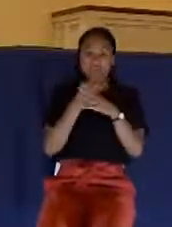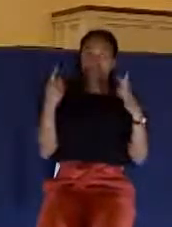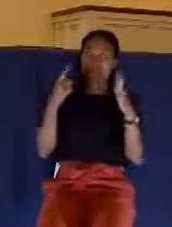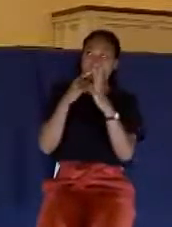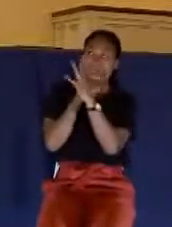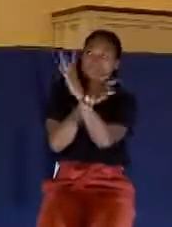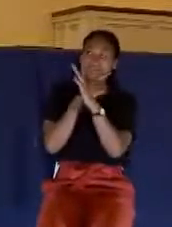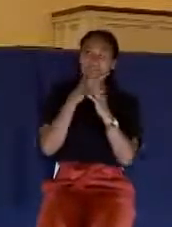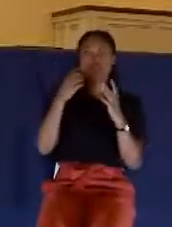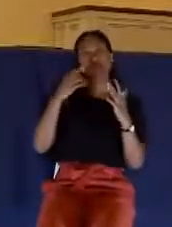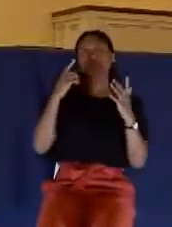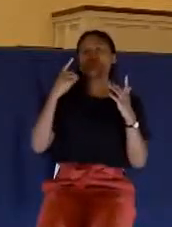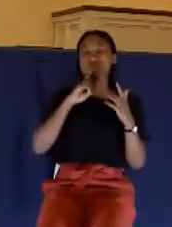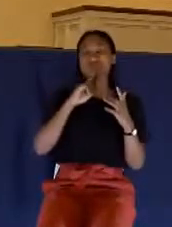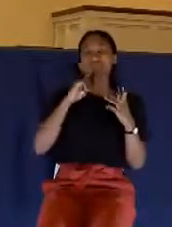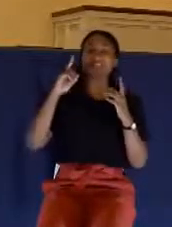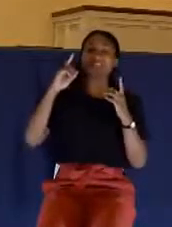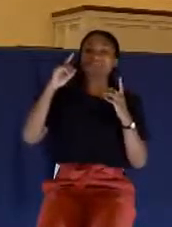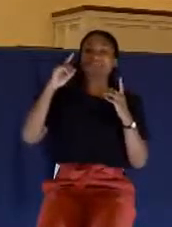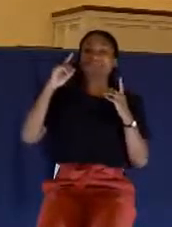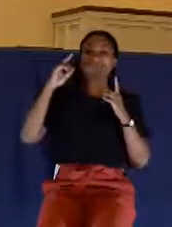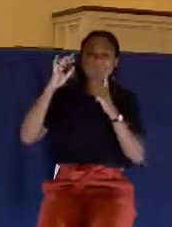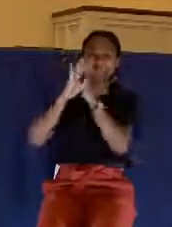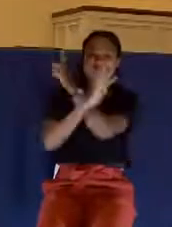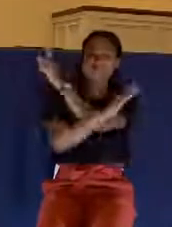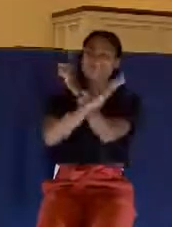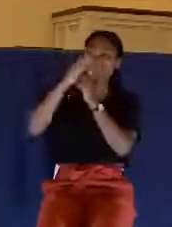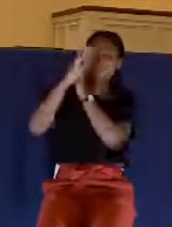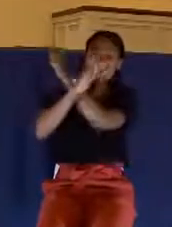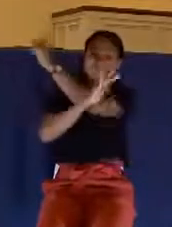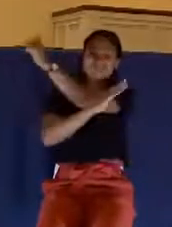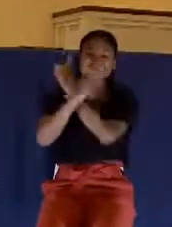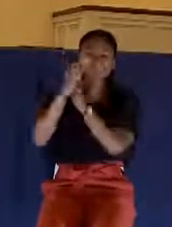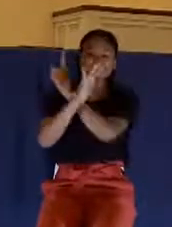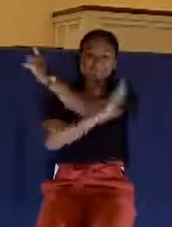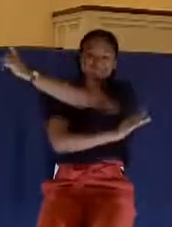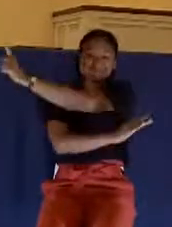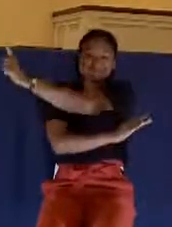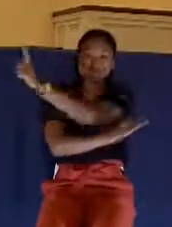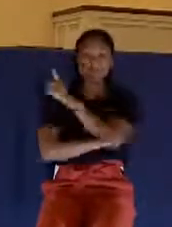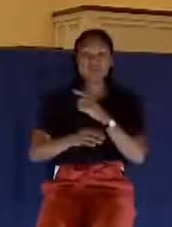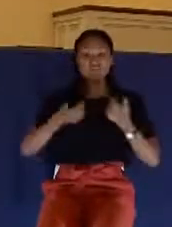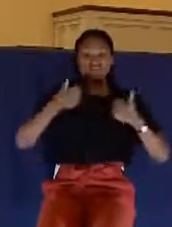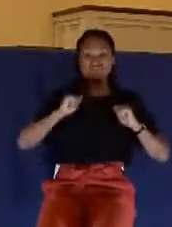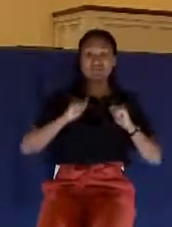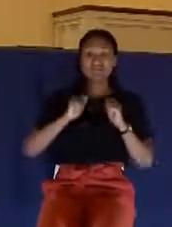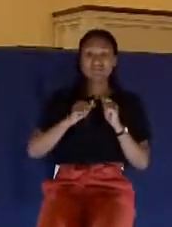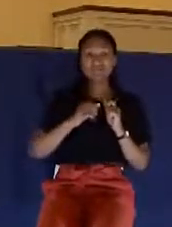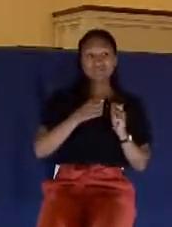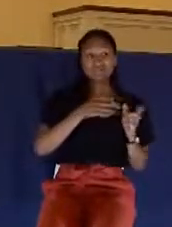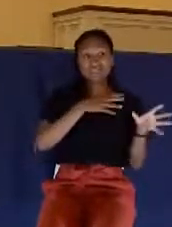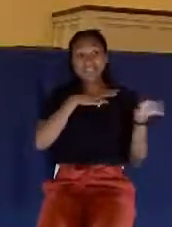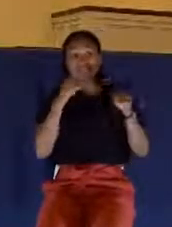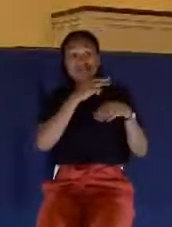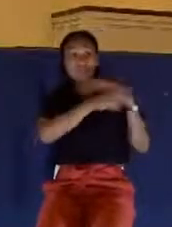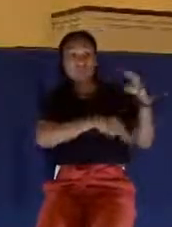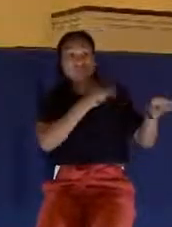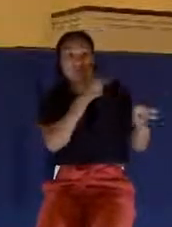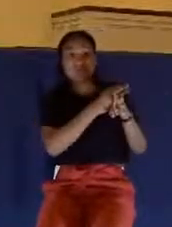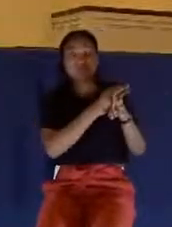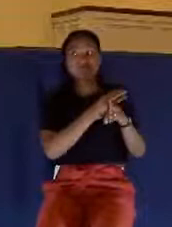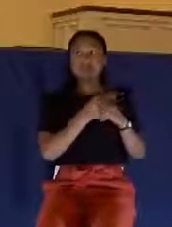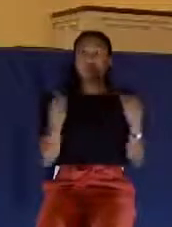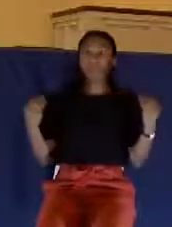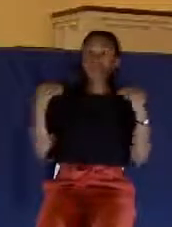else. And so the more you try to live for Christ and walk away from the world, the more you're going to be tempted. You're going to be the